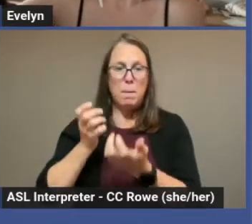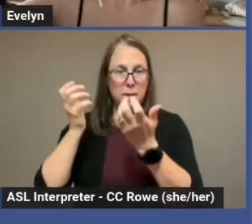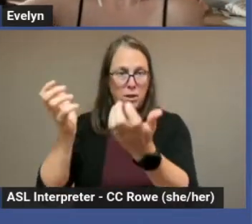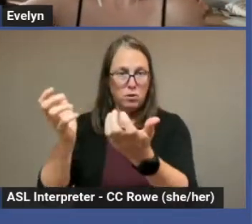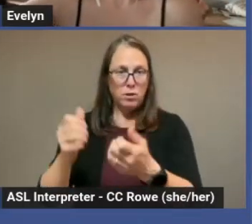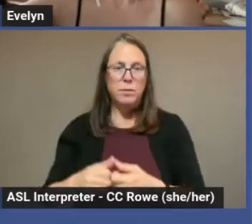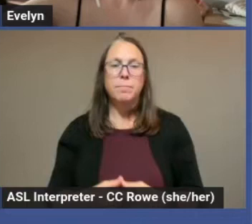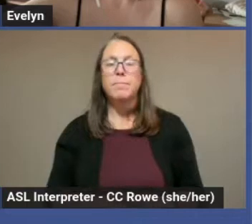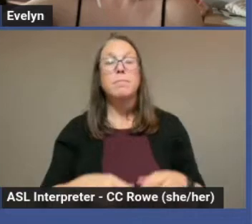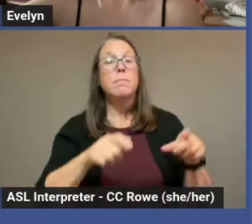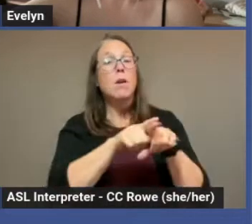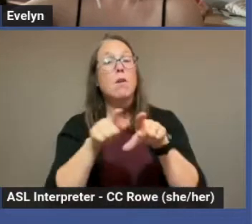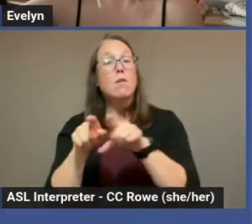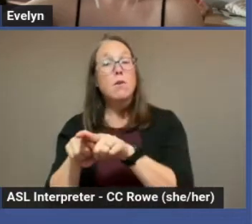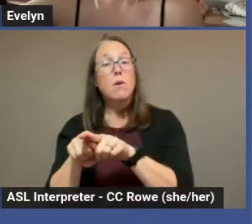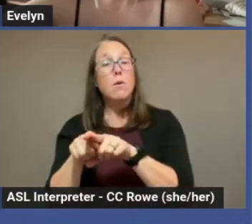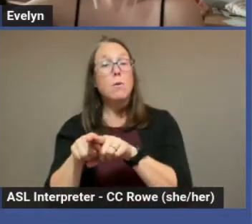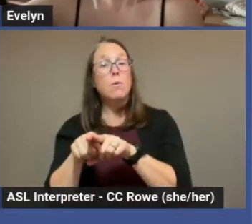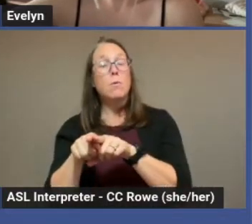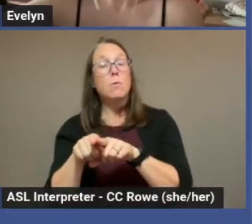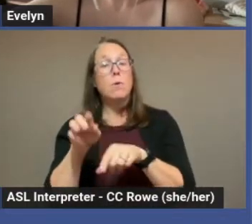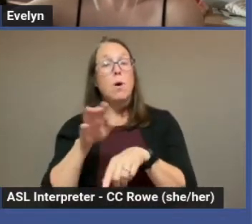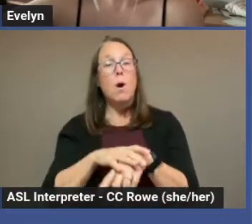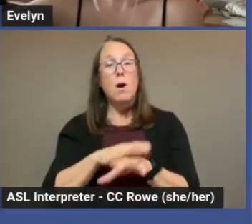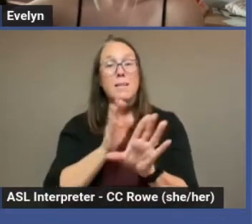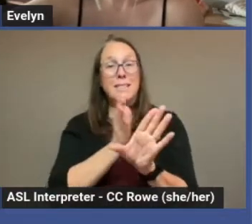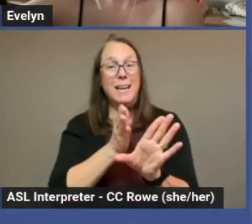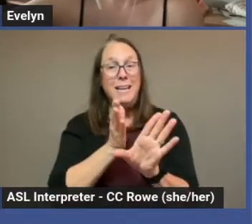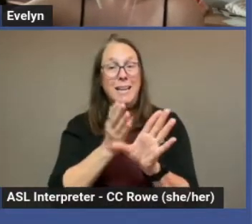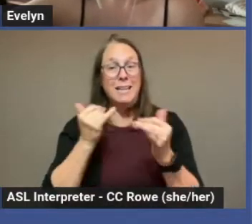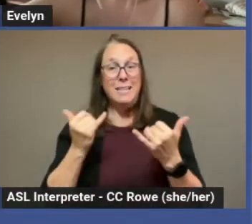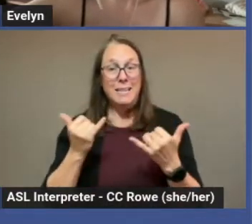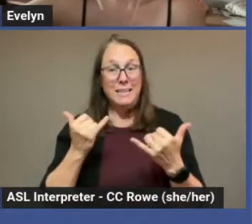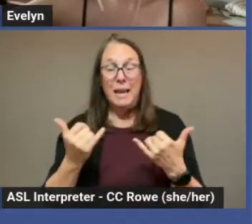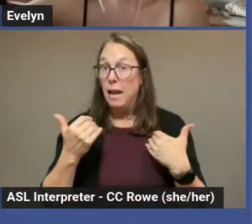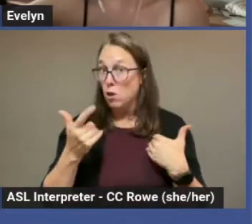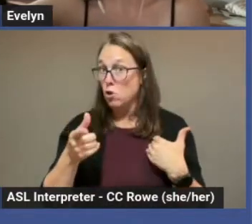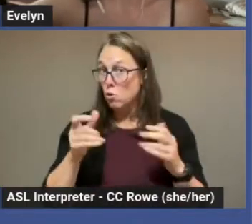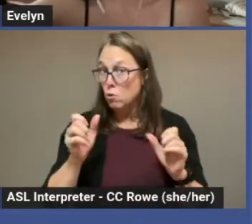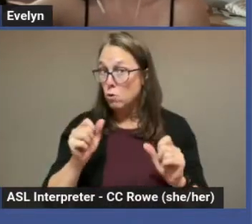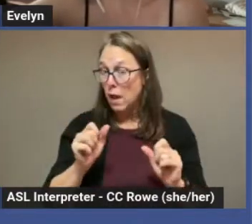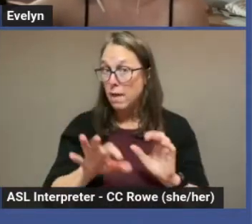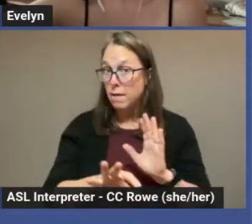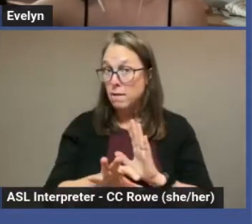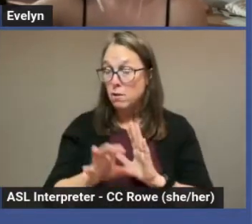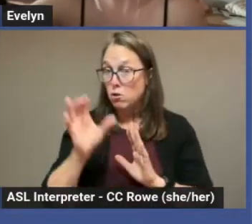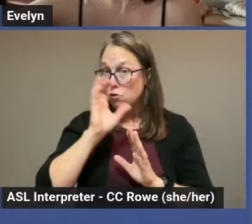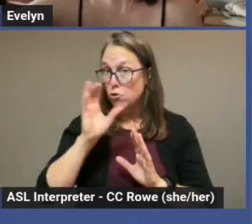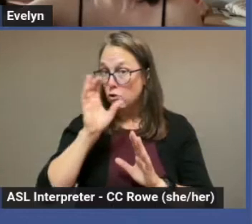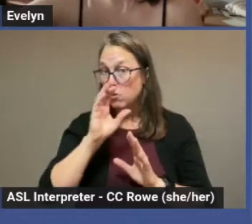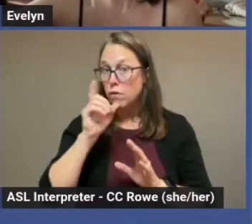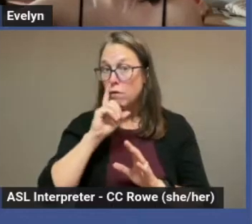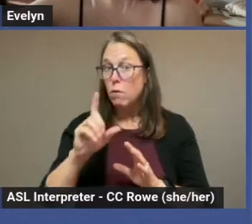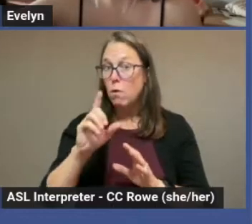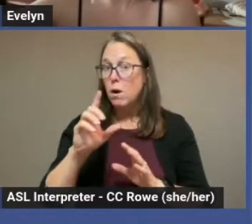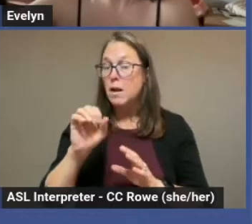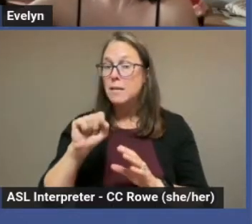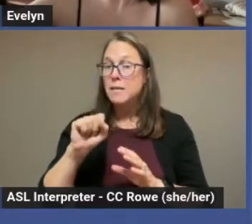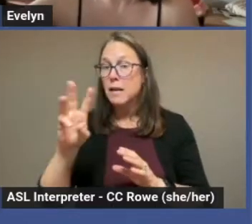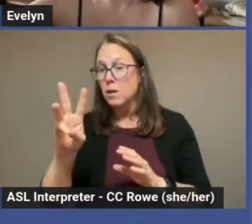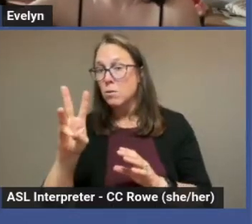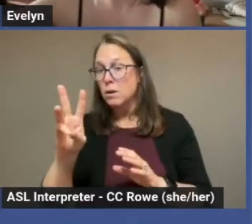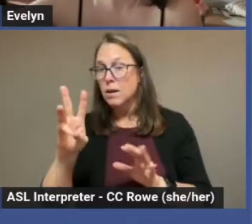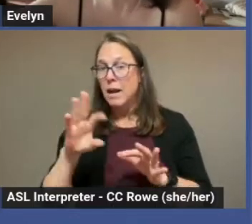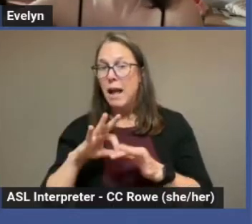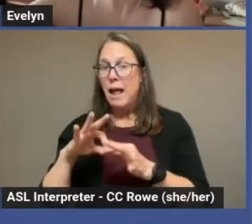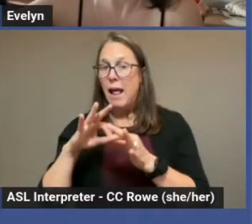There is also on Psychology Today an option to search for a sex worker allied mental health professional if you are